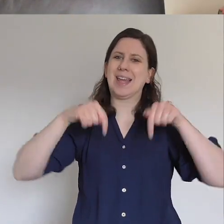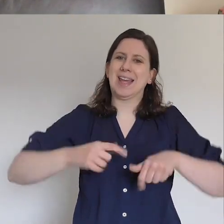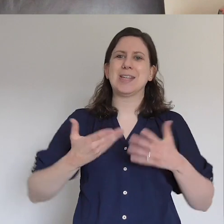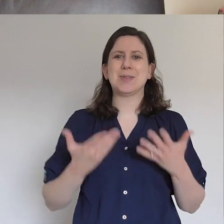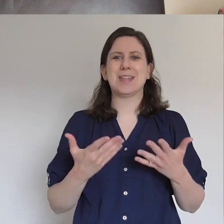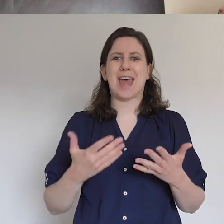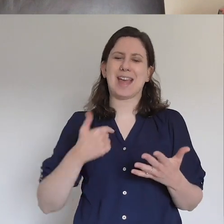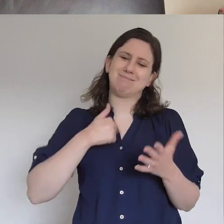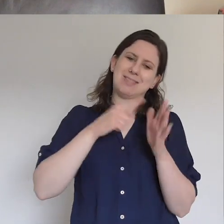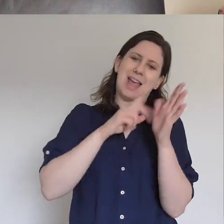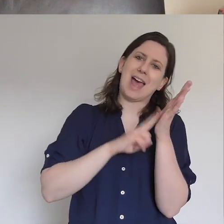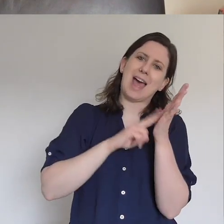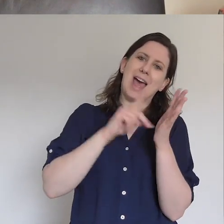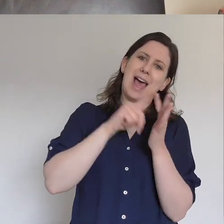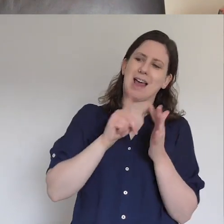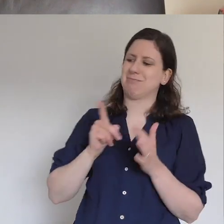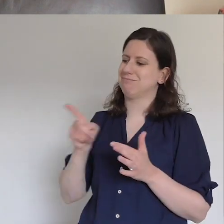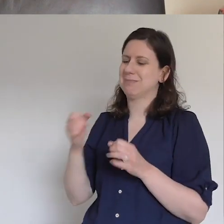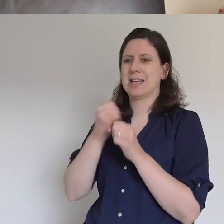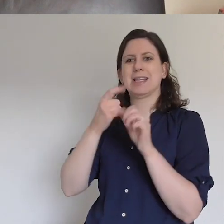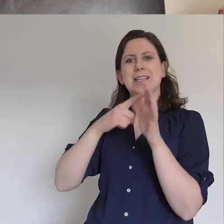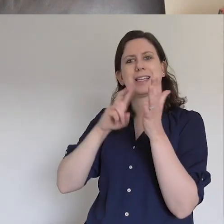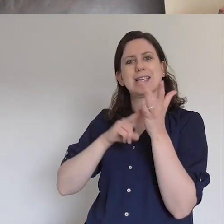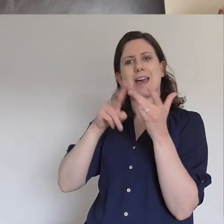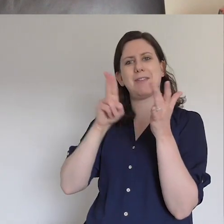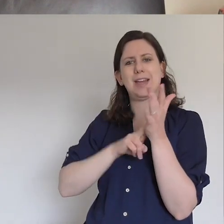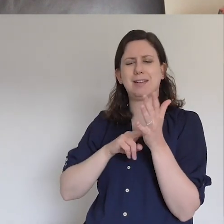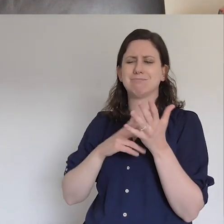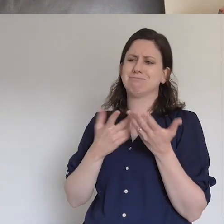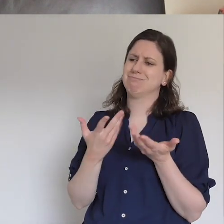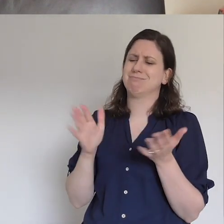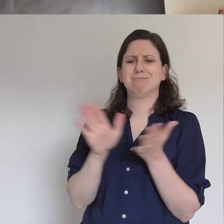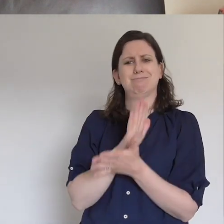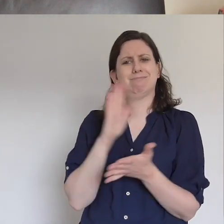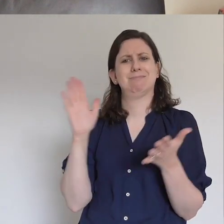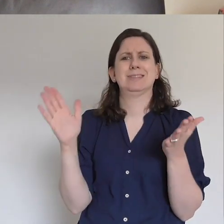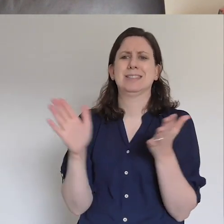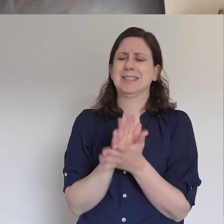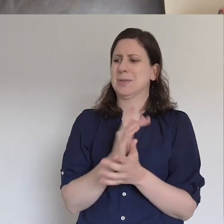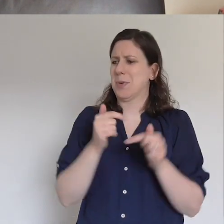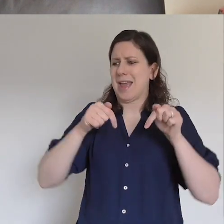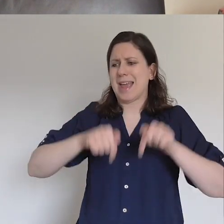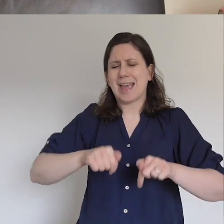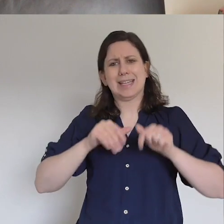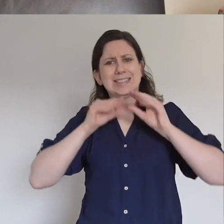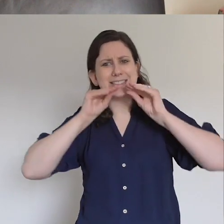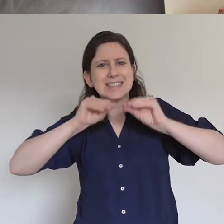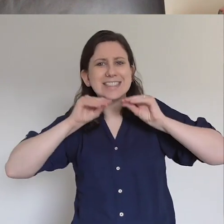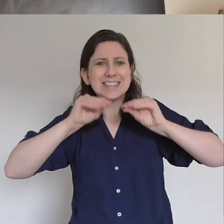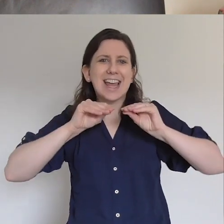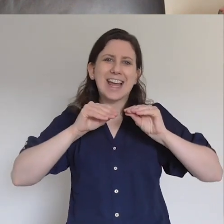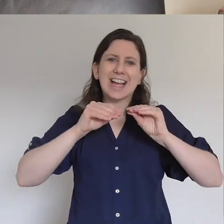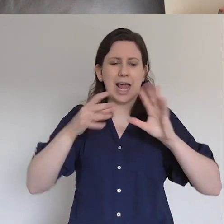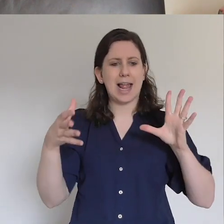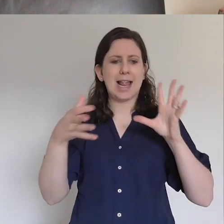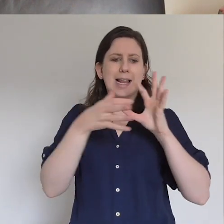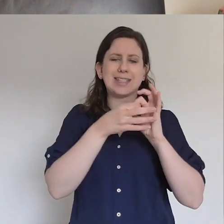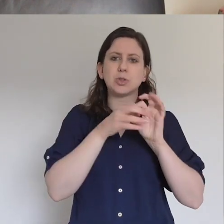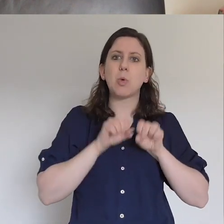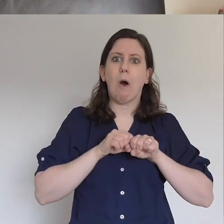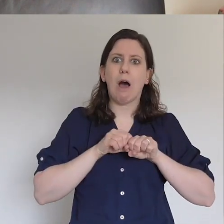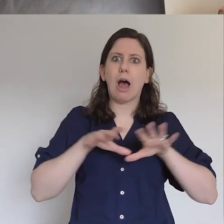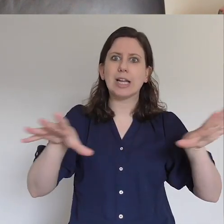We're Gavin and Ann Calver, and it's just our privilege to bring you some of the teaching of the material on Unleashed,